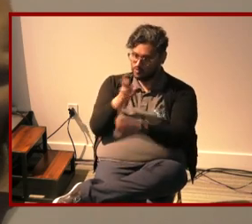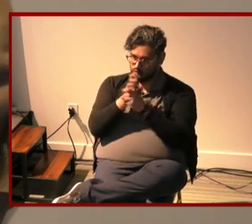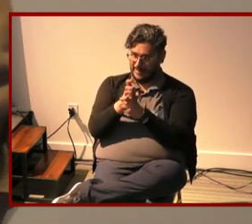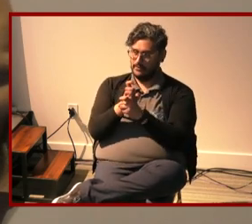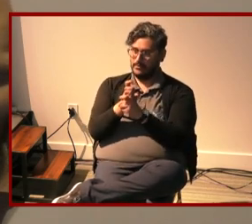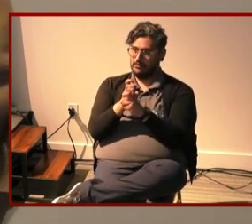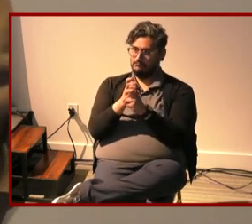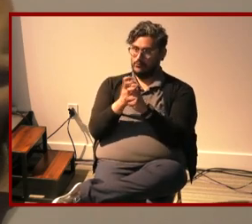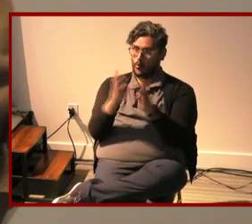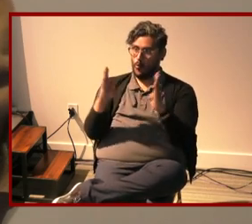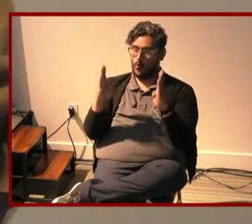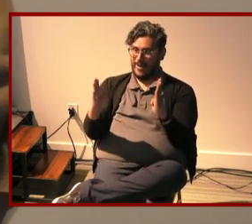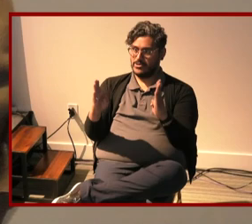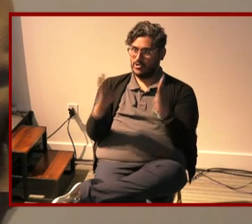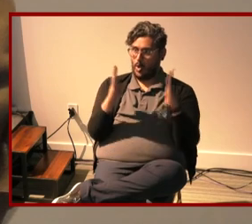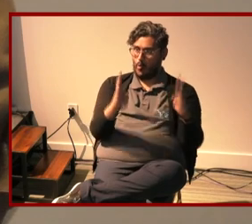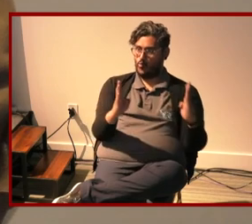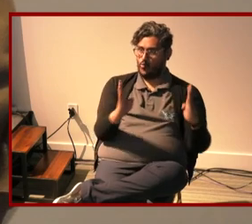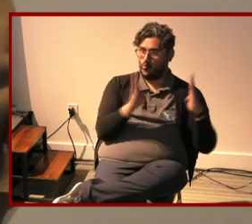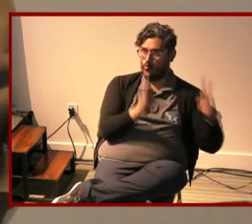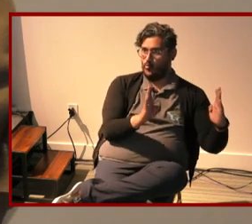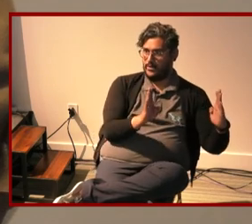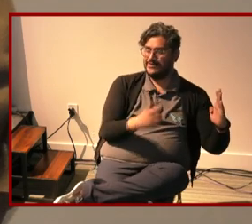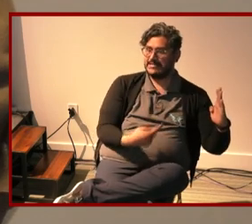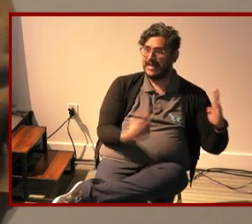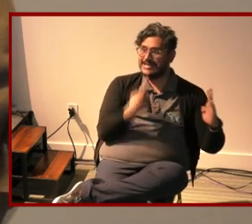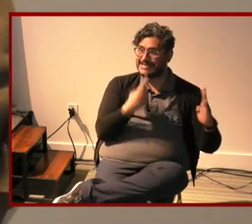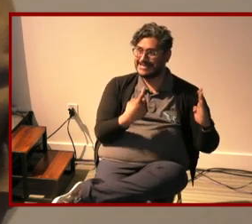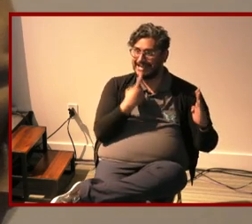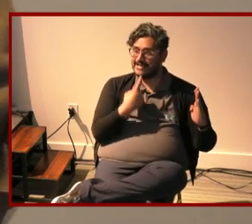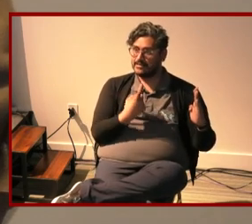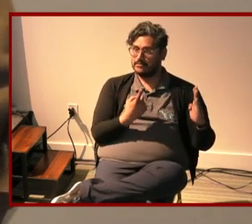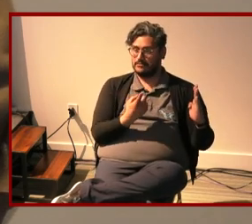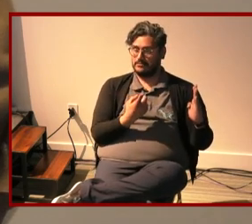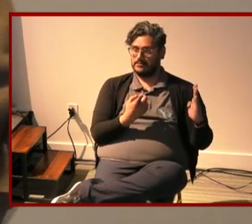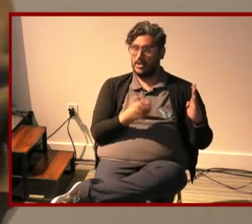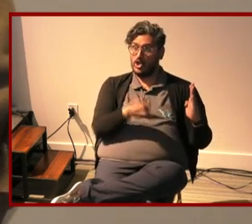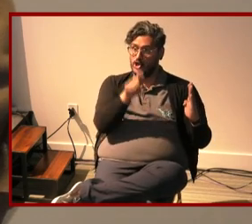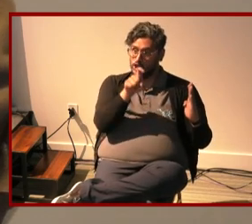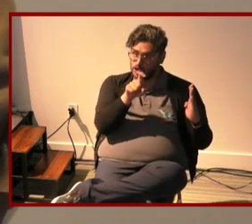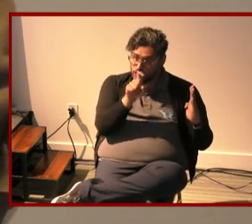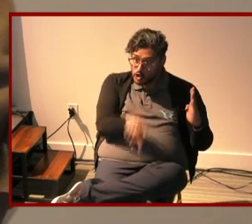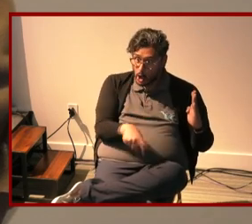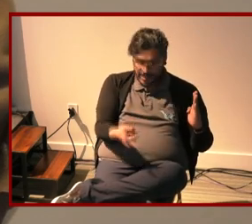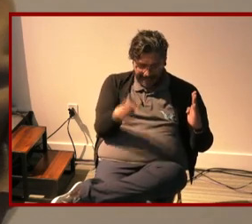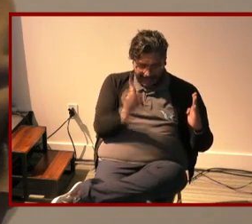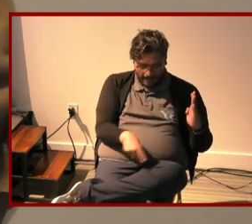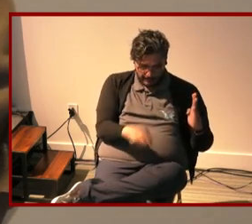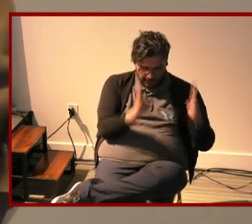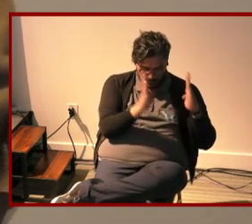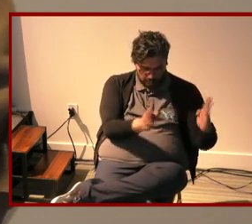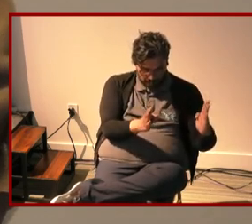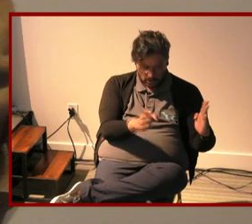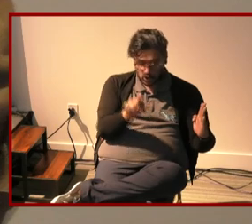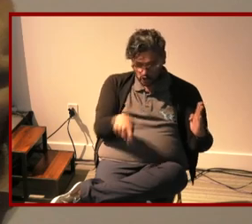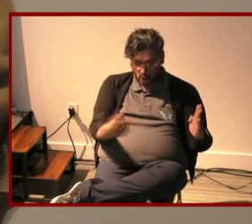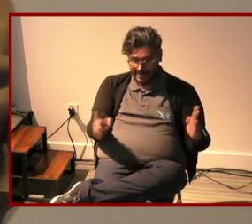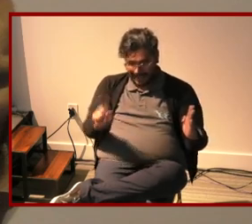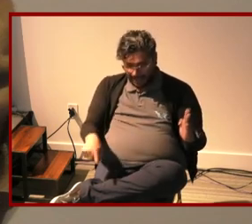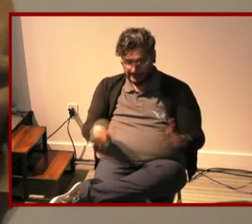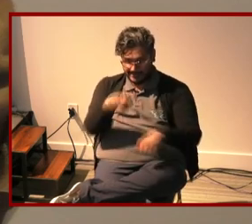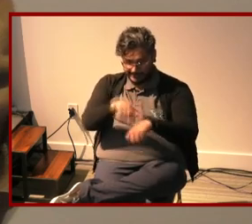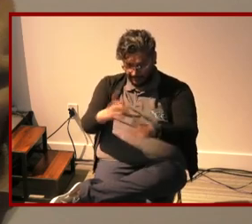strict windows that say this is when it should happen and if it doesn't happen they every single state stage of the milestone